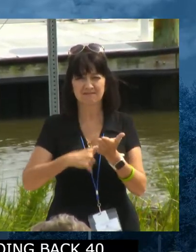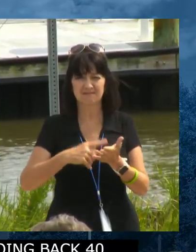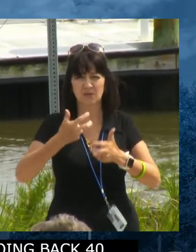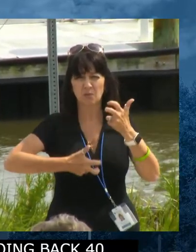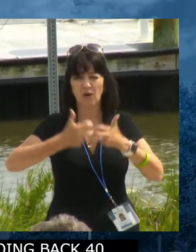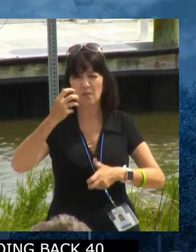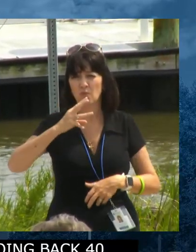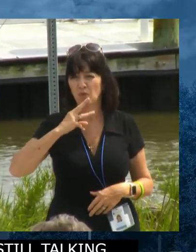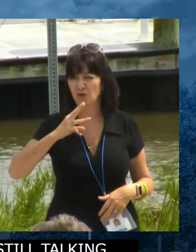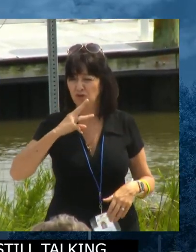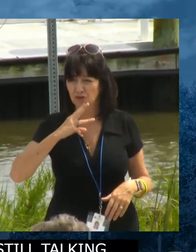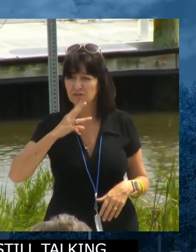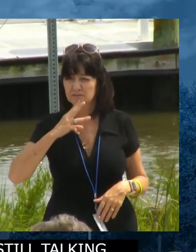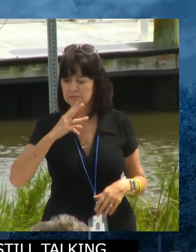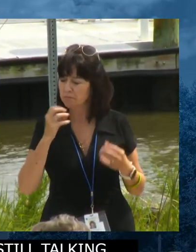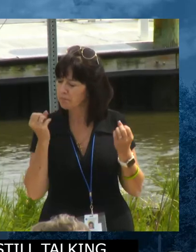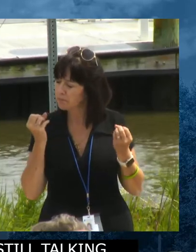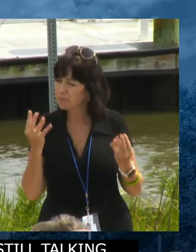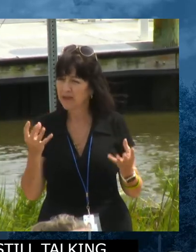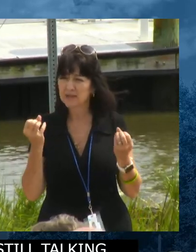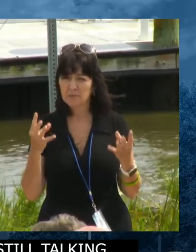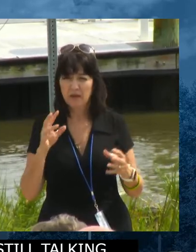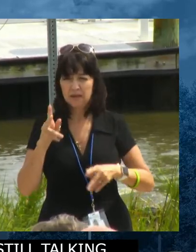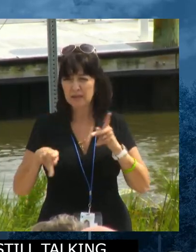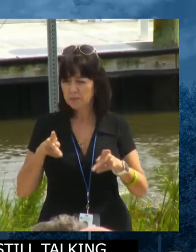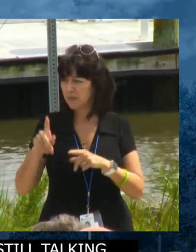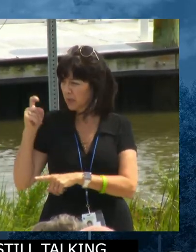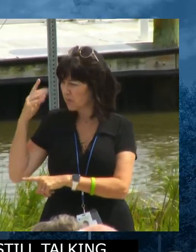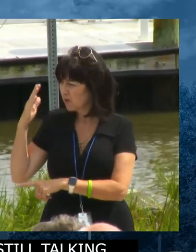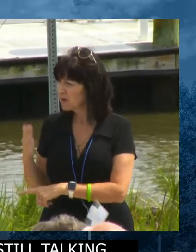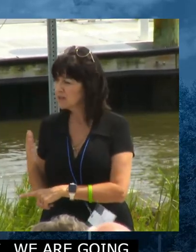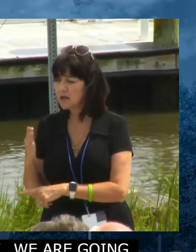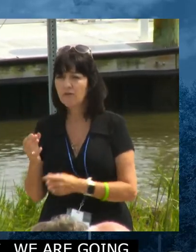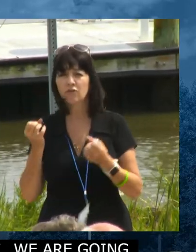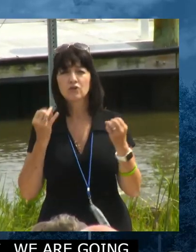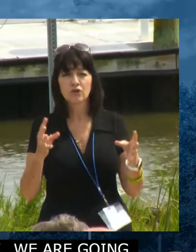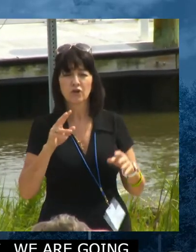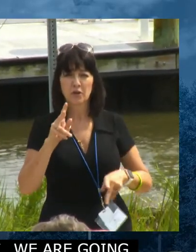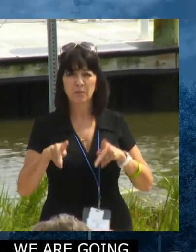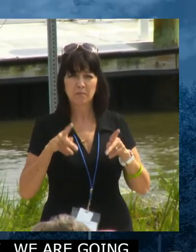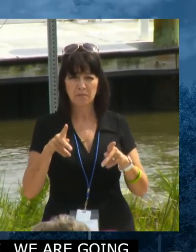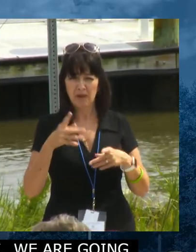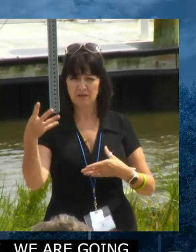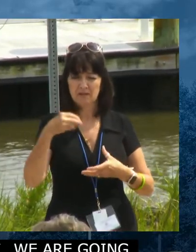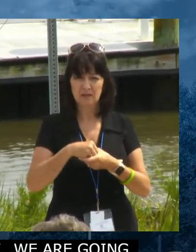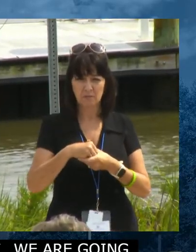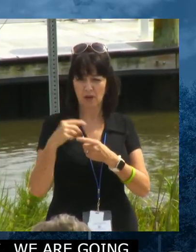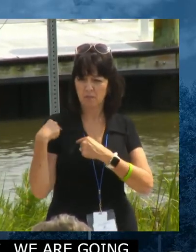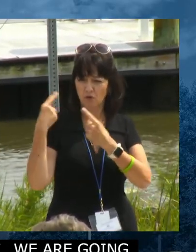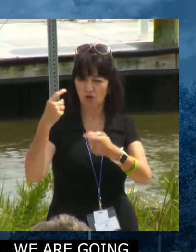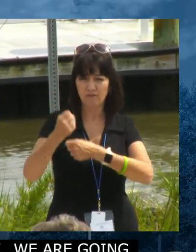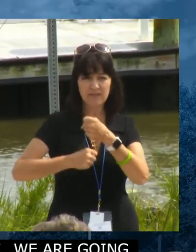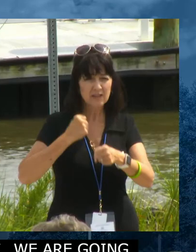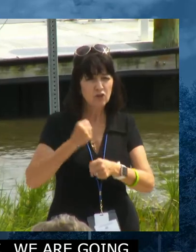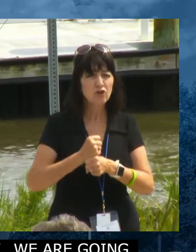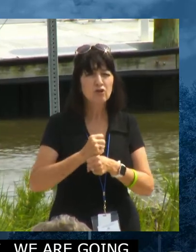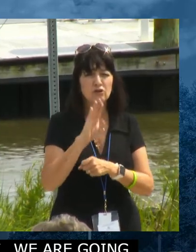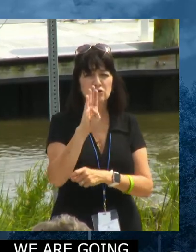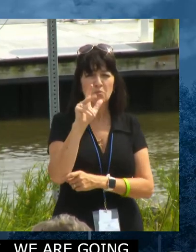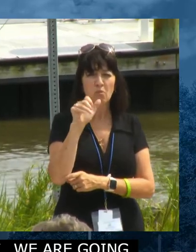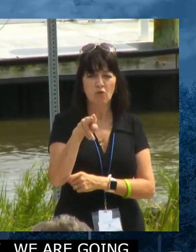right now. There have been many people, Governor, Val, a lot of people involved in this over the years, Brian Townsend, Mike Mulrooney.